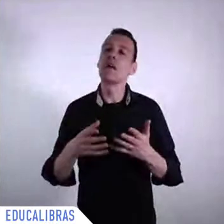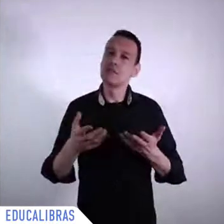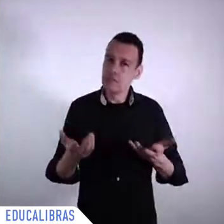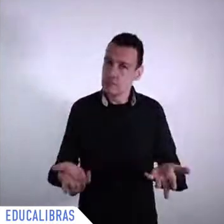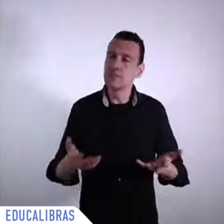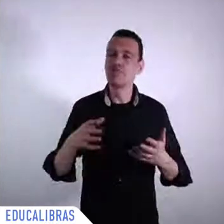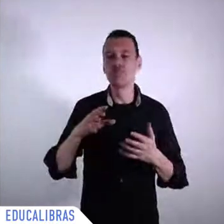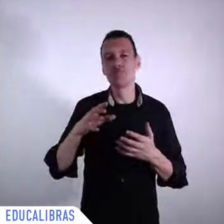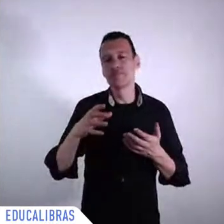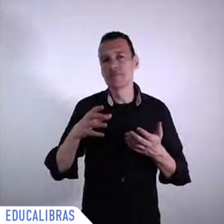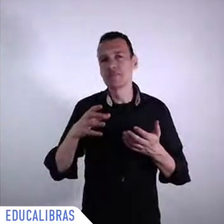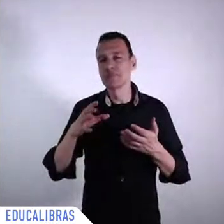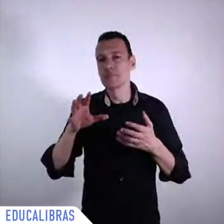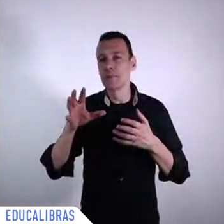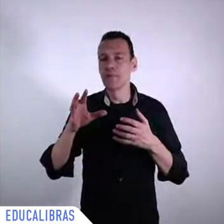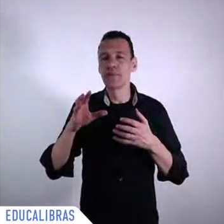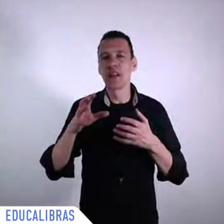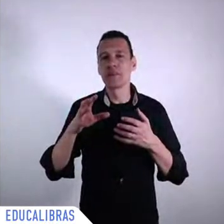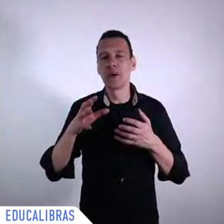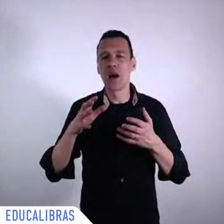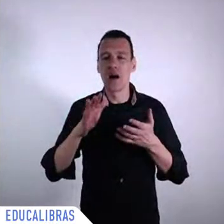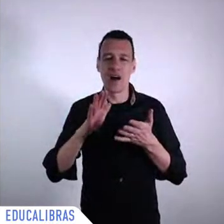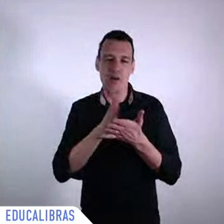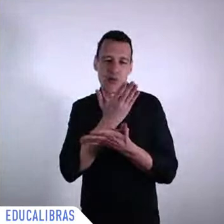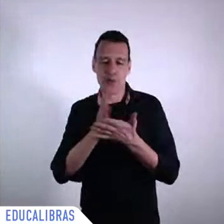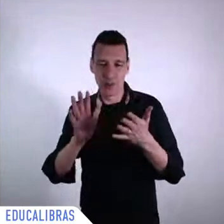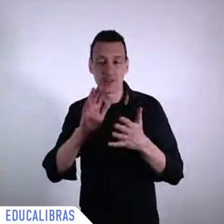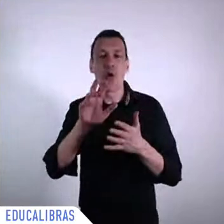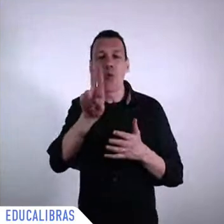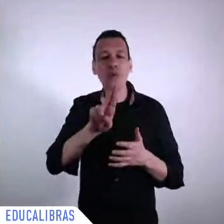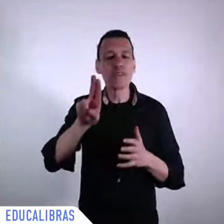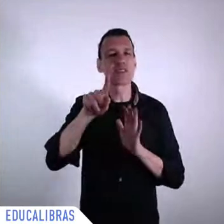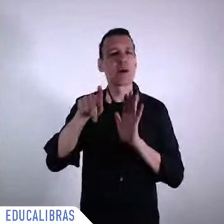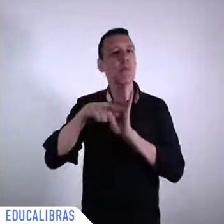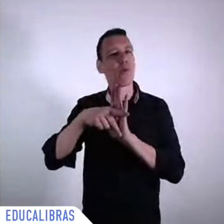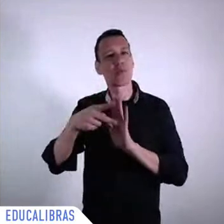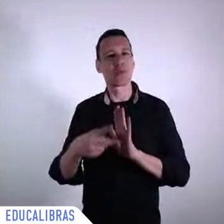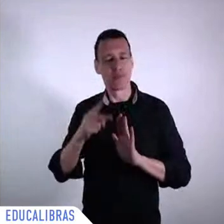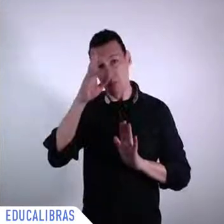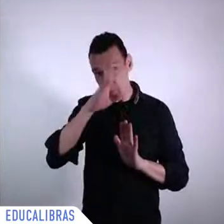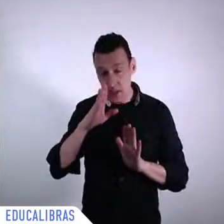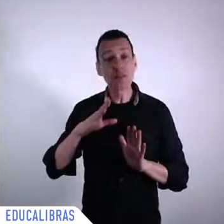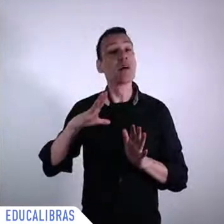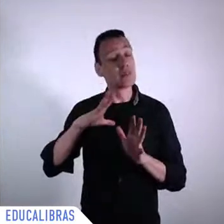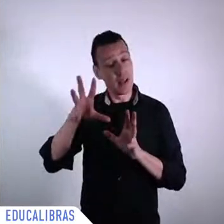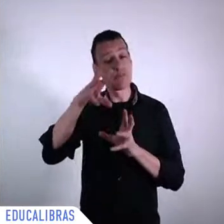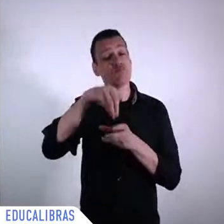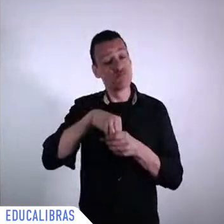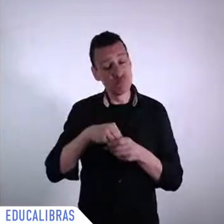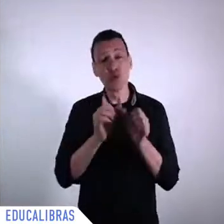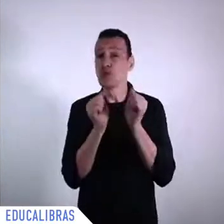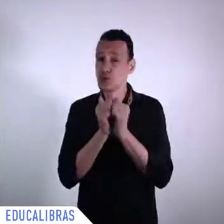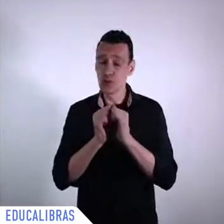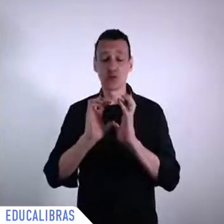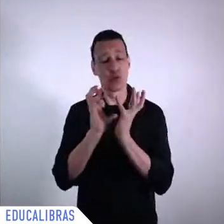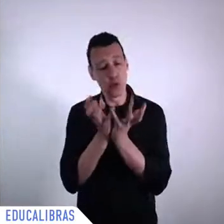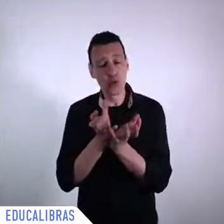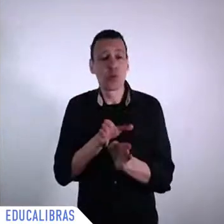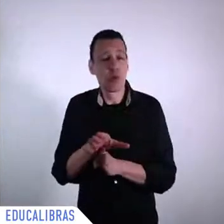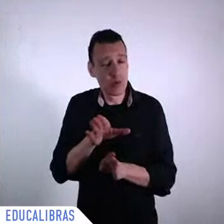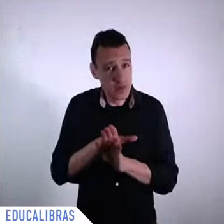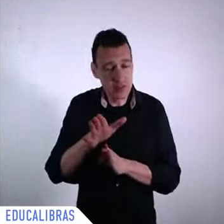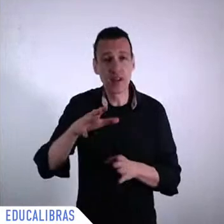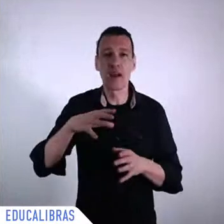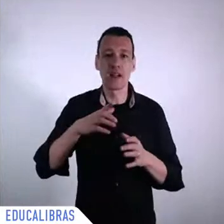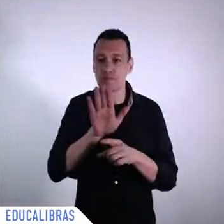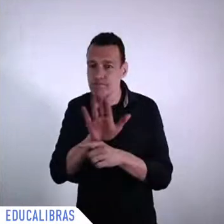two official two languages of the United Nations and UNESCO was Brazilian in Portuguese that we